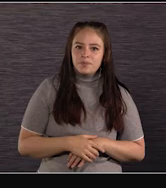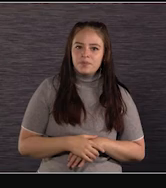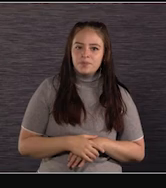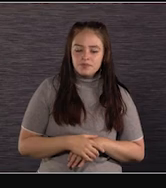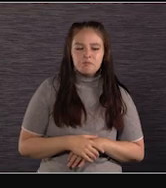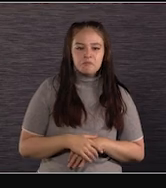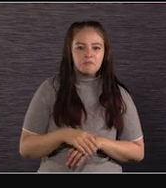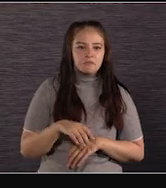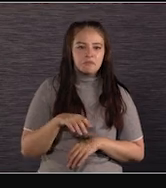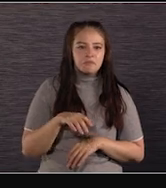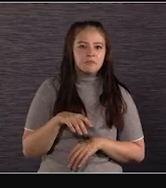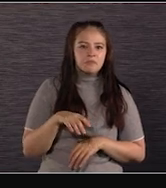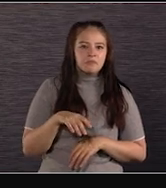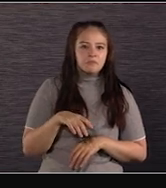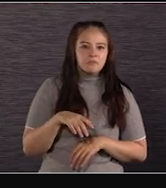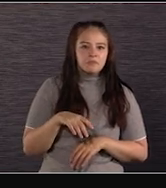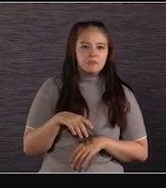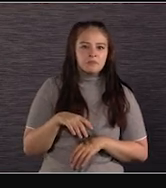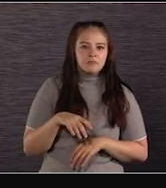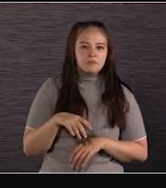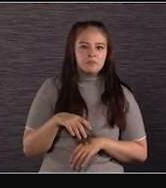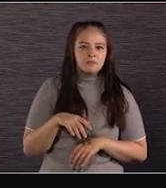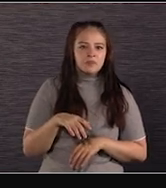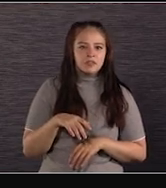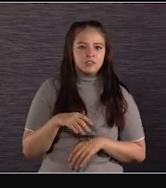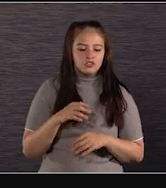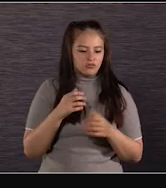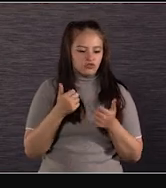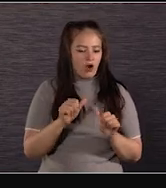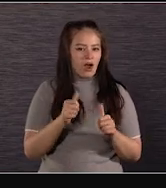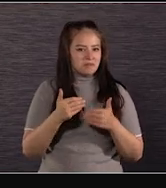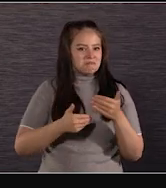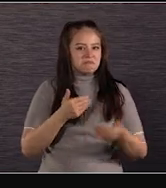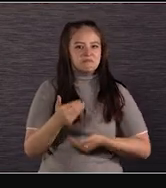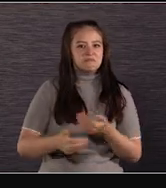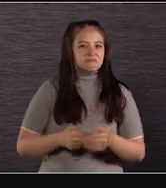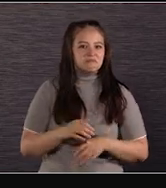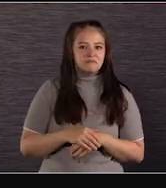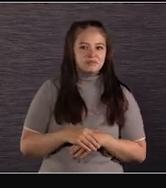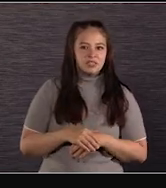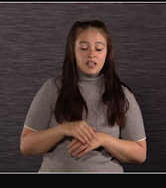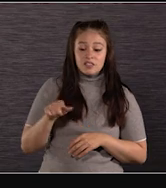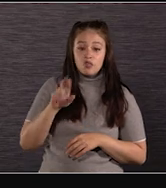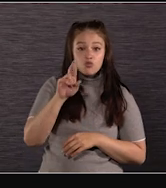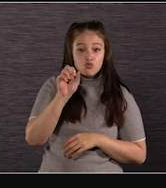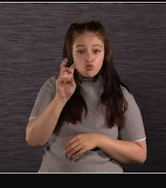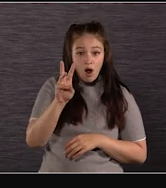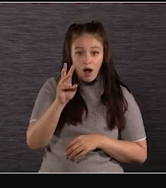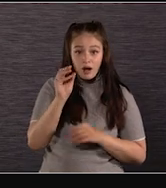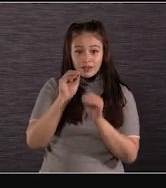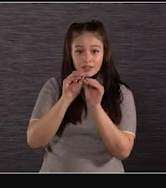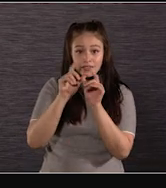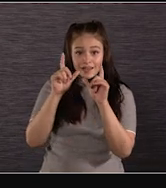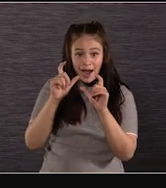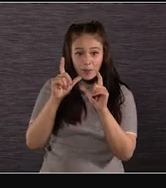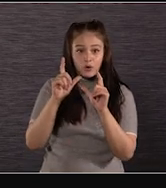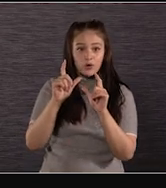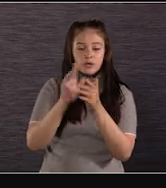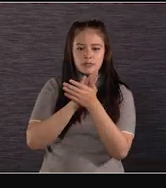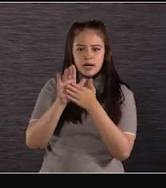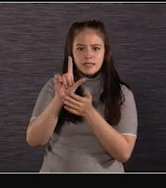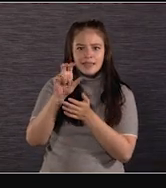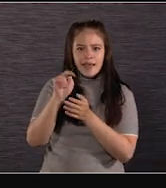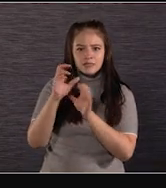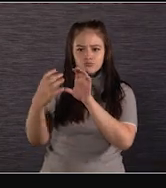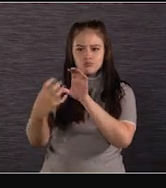let's have our little visit. Oh, okay. This is raw camera with clean Zeiss Supreme lenses